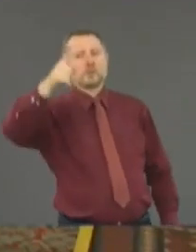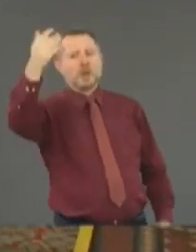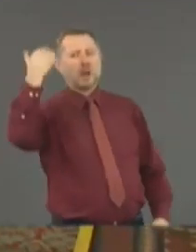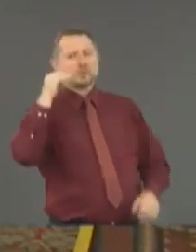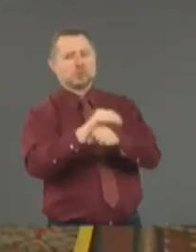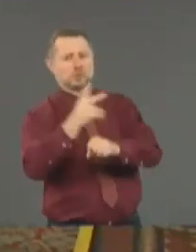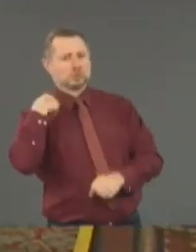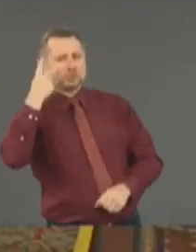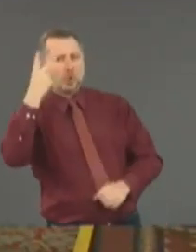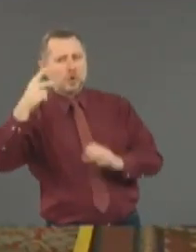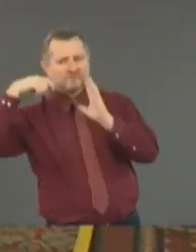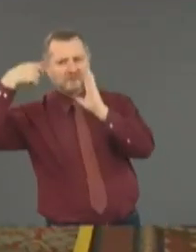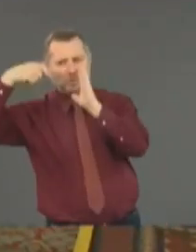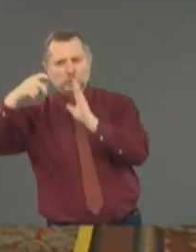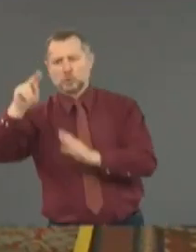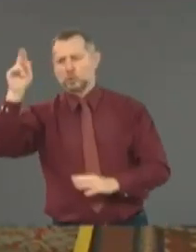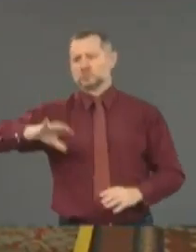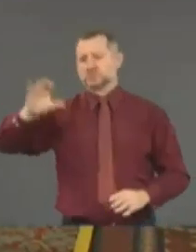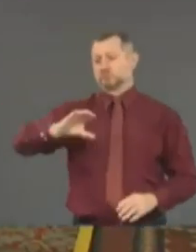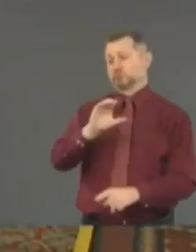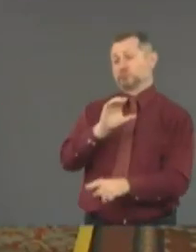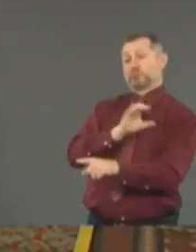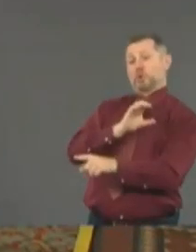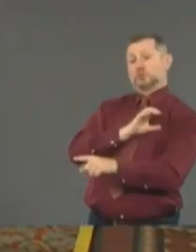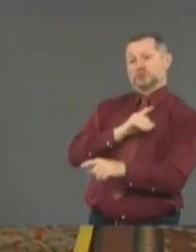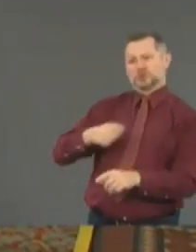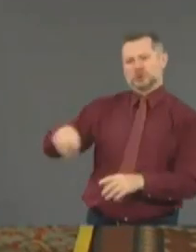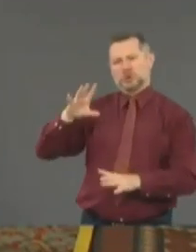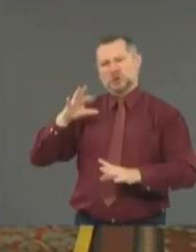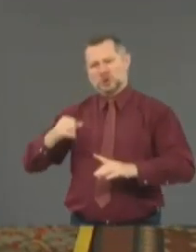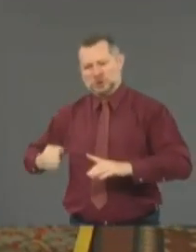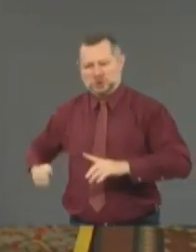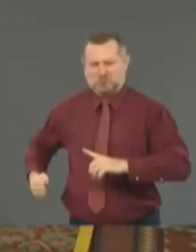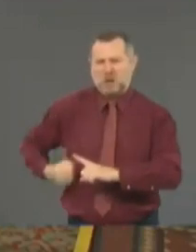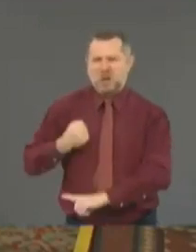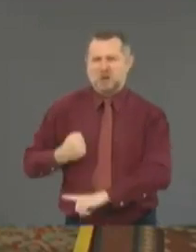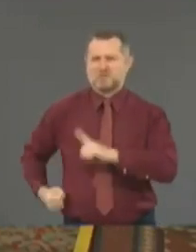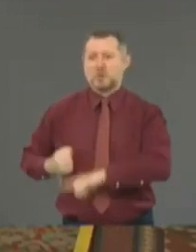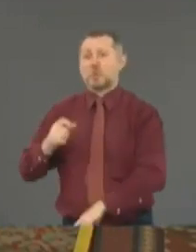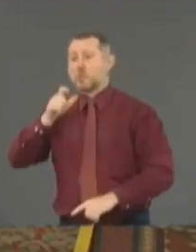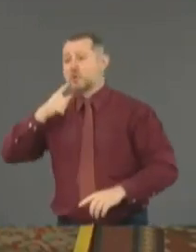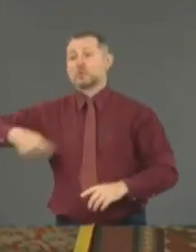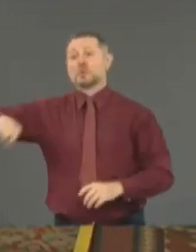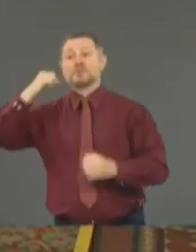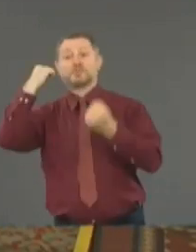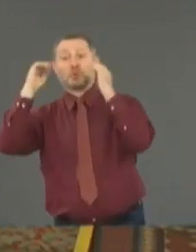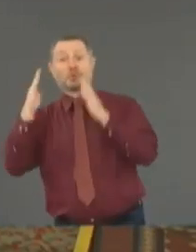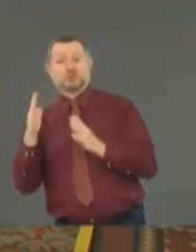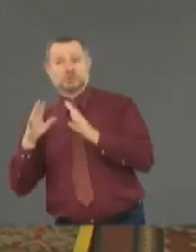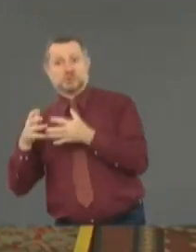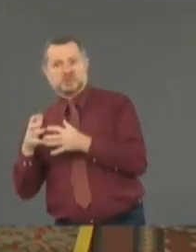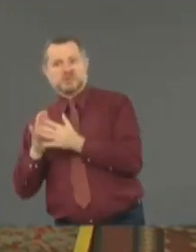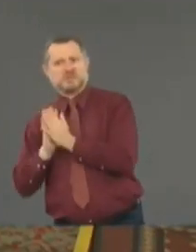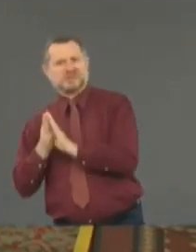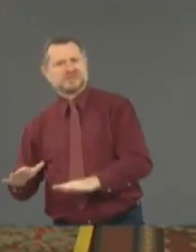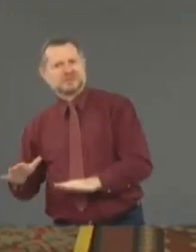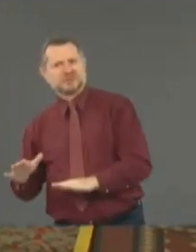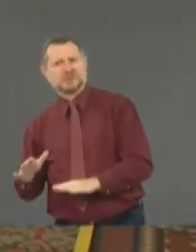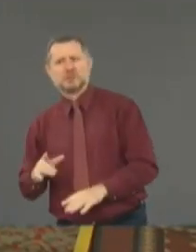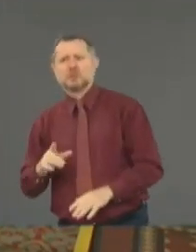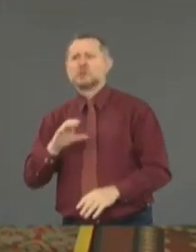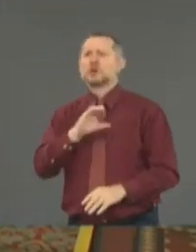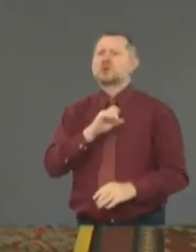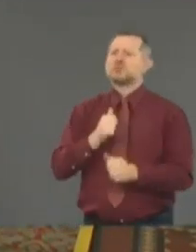police officers who were bludgeoning peaceful protesters in New York City with batons as they were enforcing the curfew. And these weren't people who were